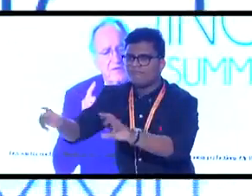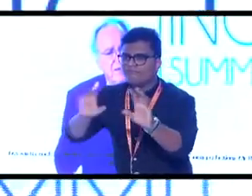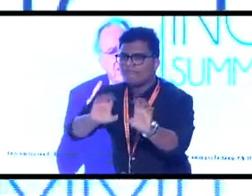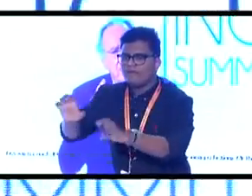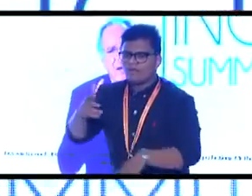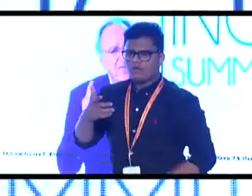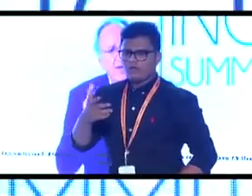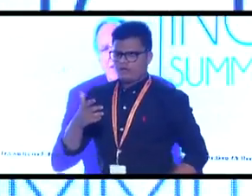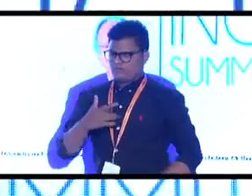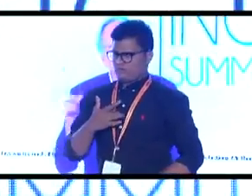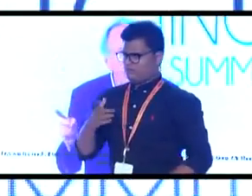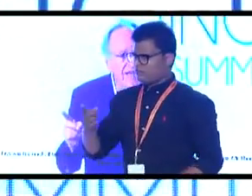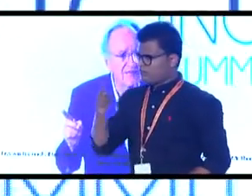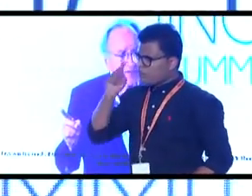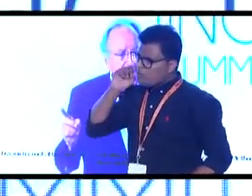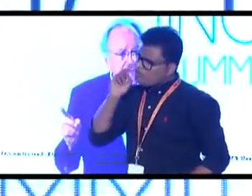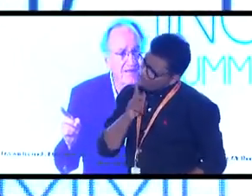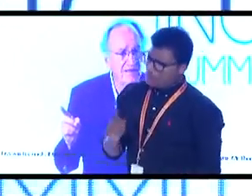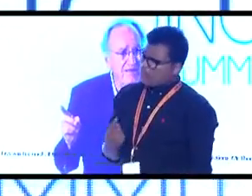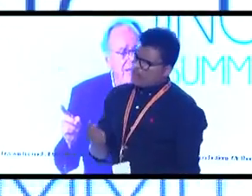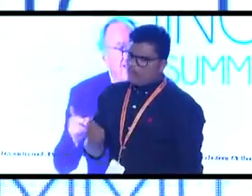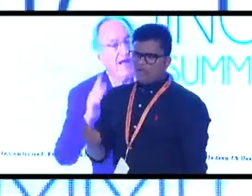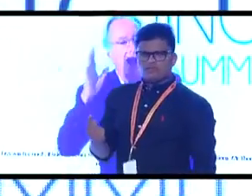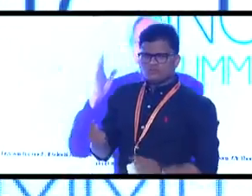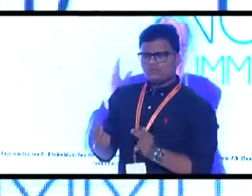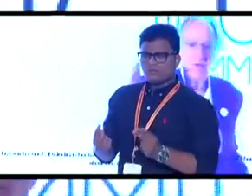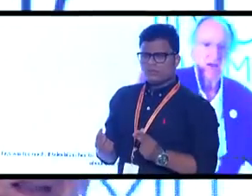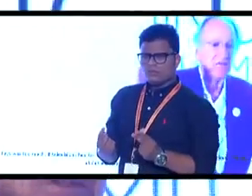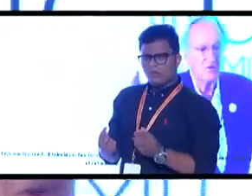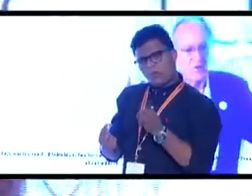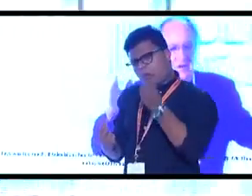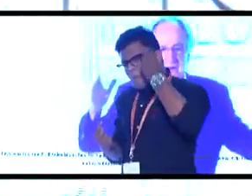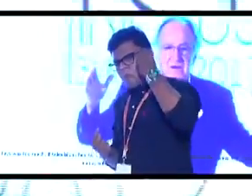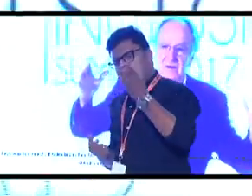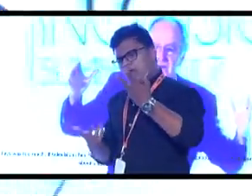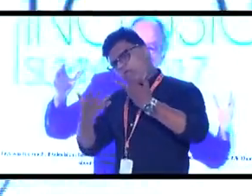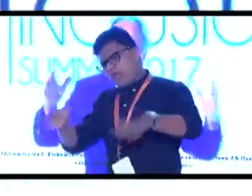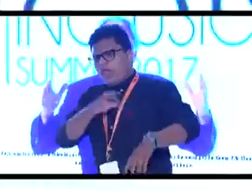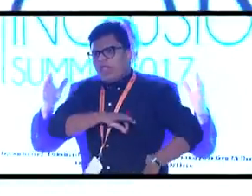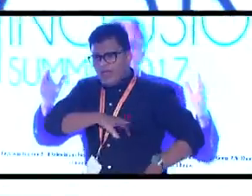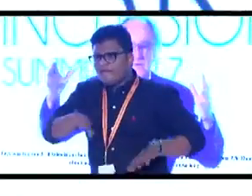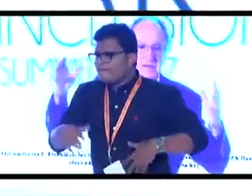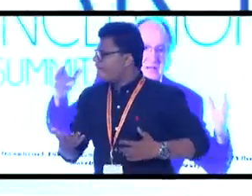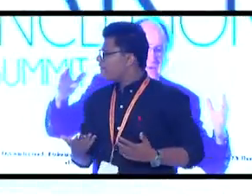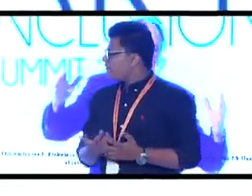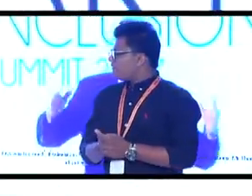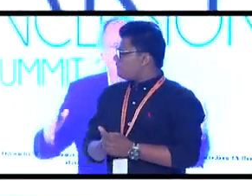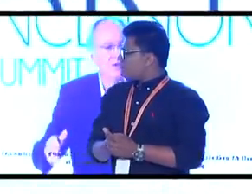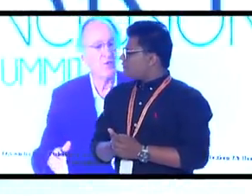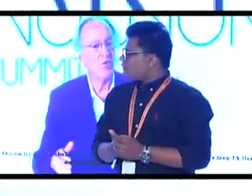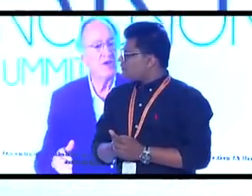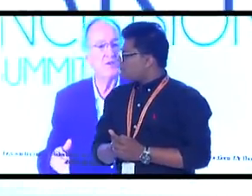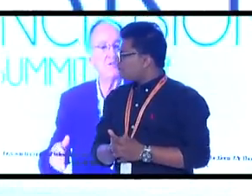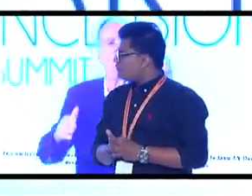deafness. But I found out everybody likes it. How many of you, with the television,